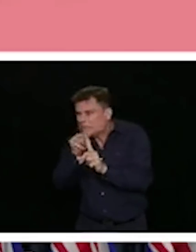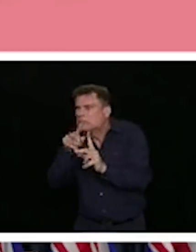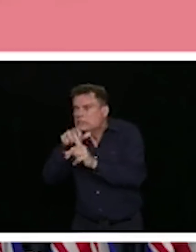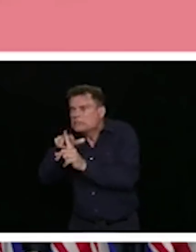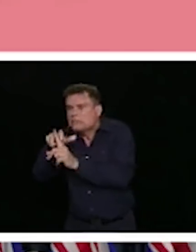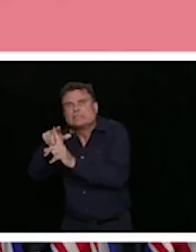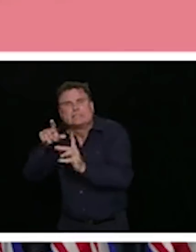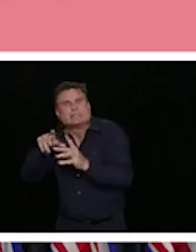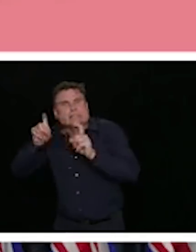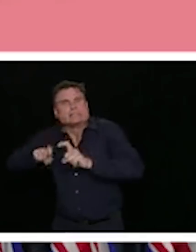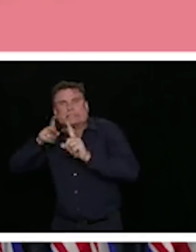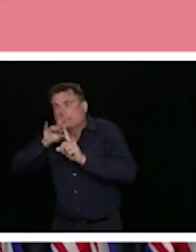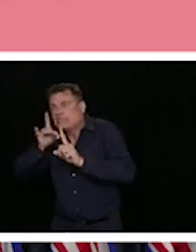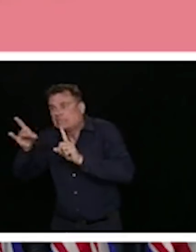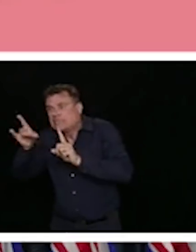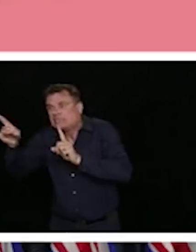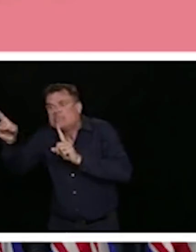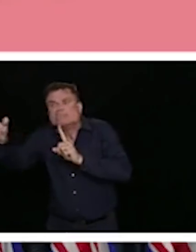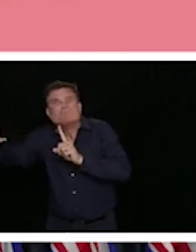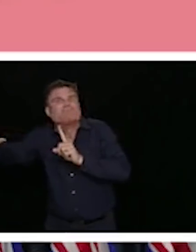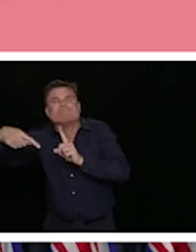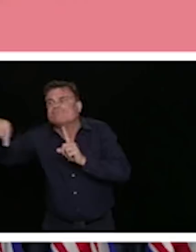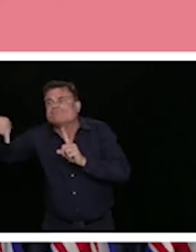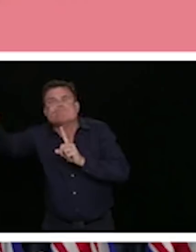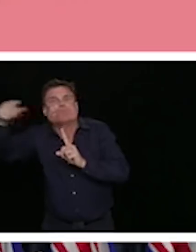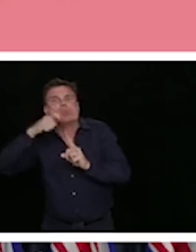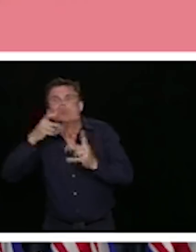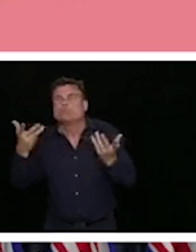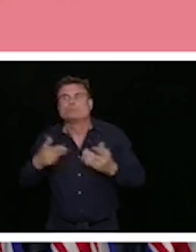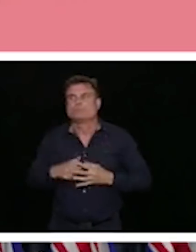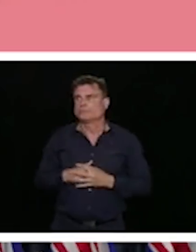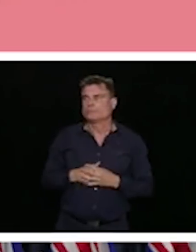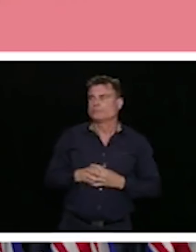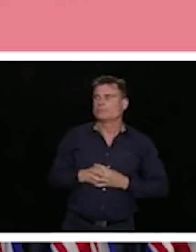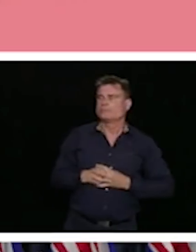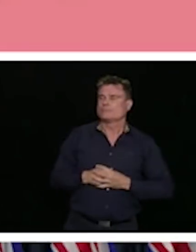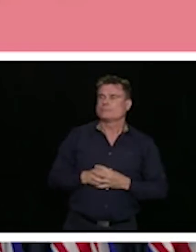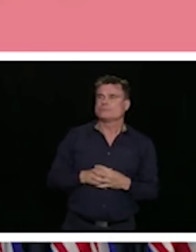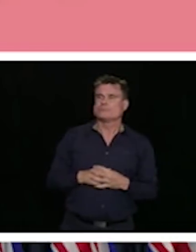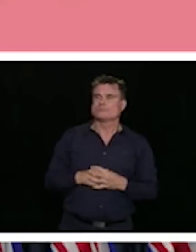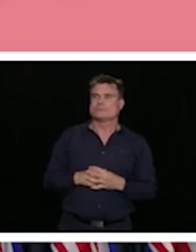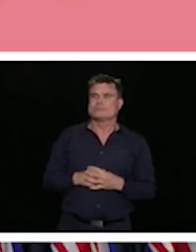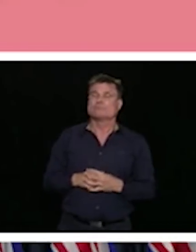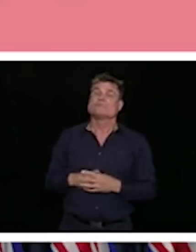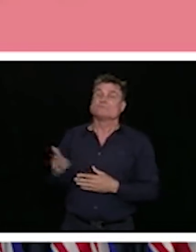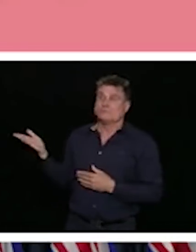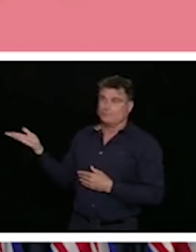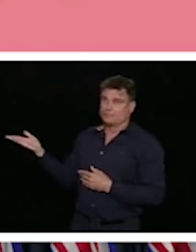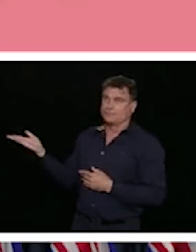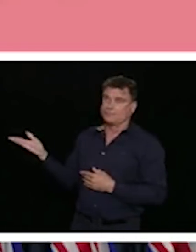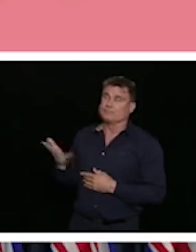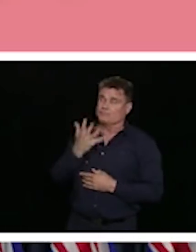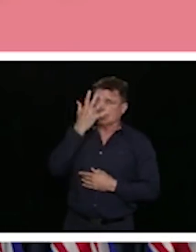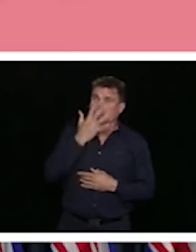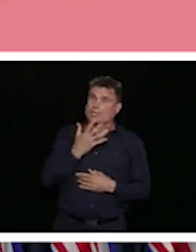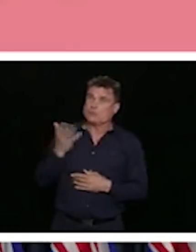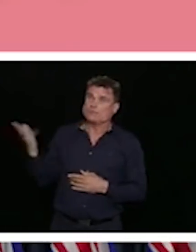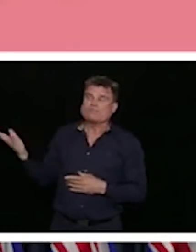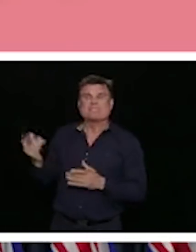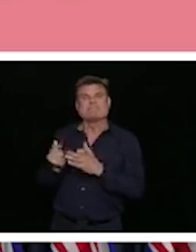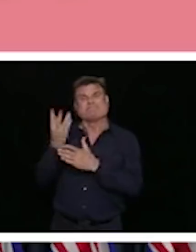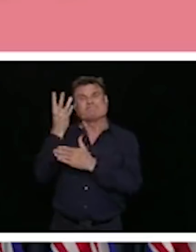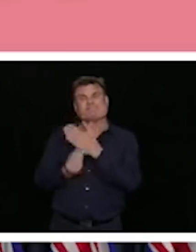Today as well I wanted to present some of the data around people who unfortunately have severe illness and die